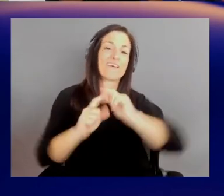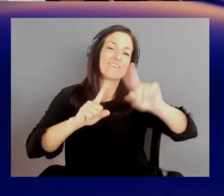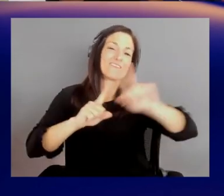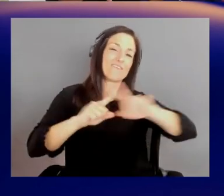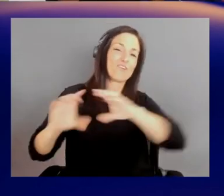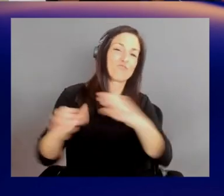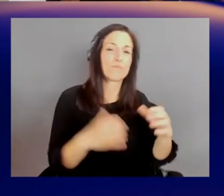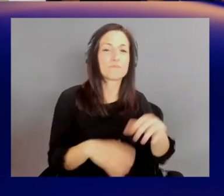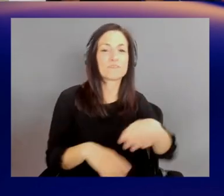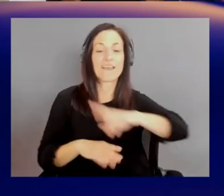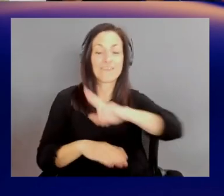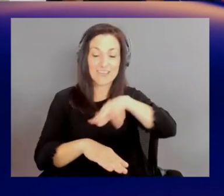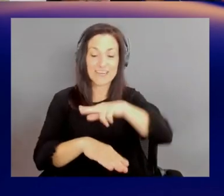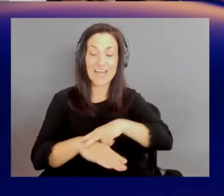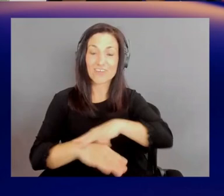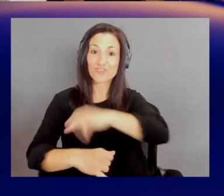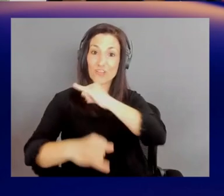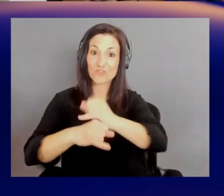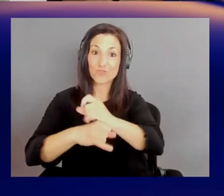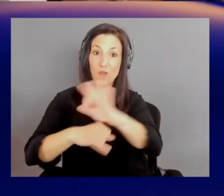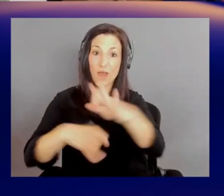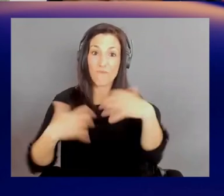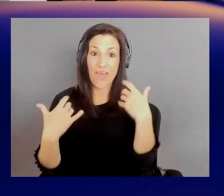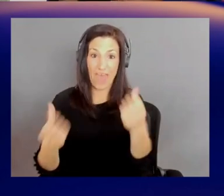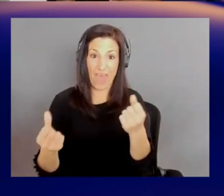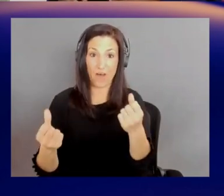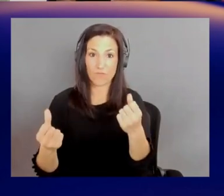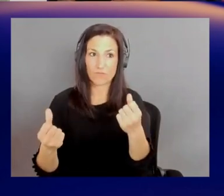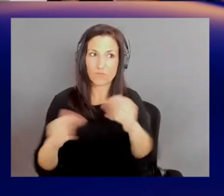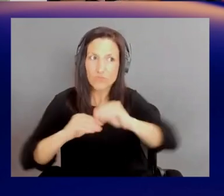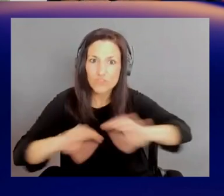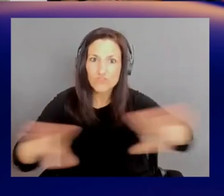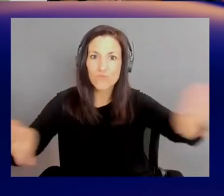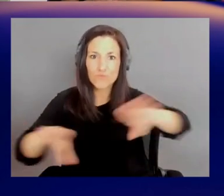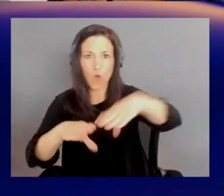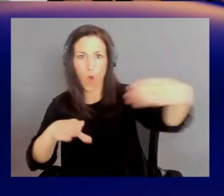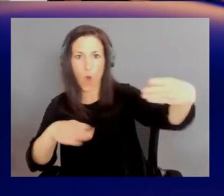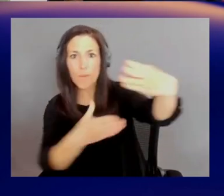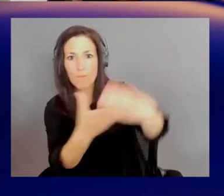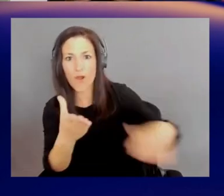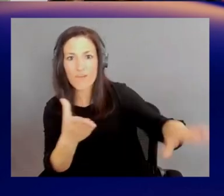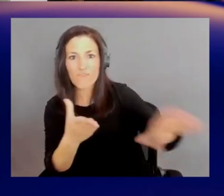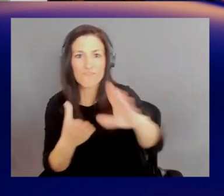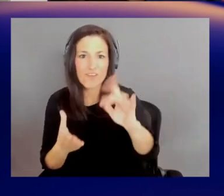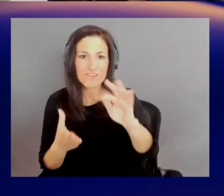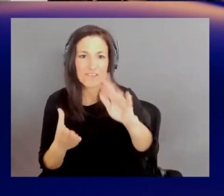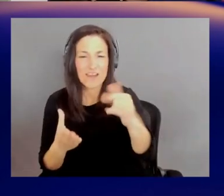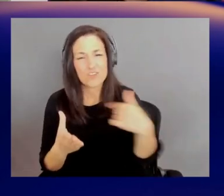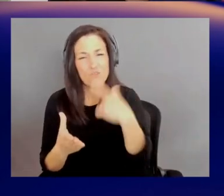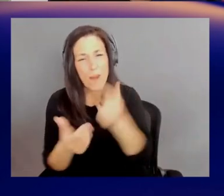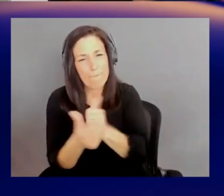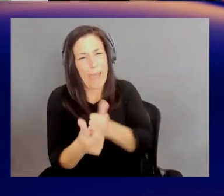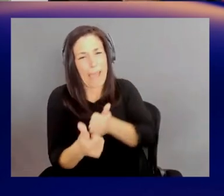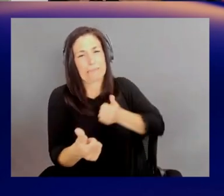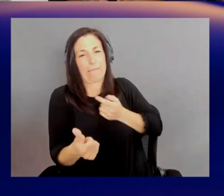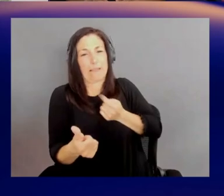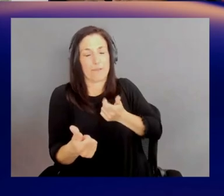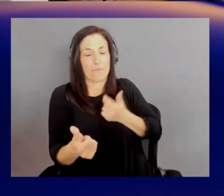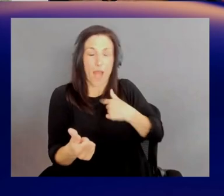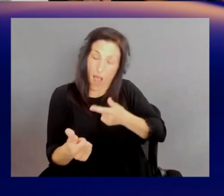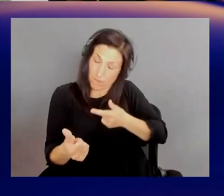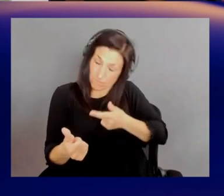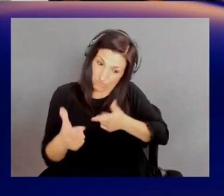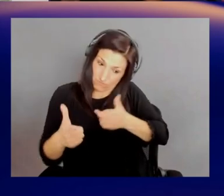to help distribute the open access portion of their data. So if we backed up a little bit, I'm rapidly receding from space